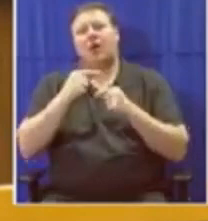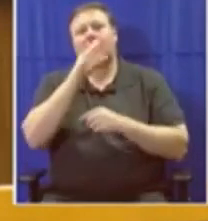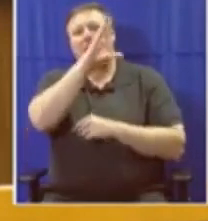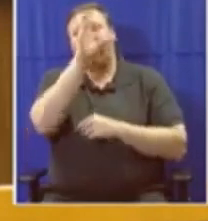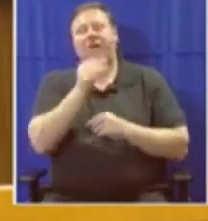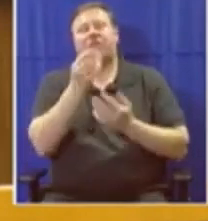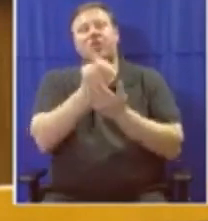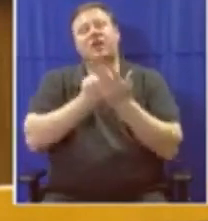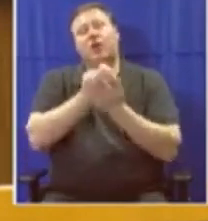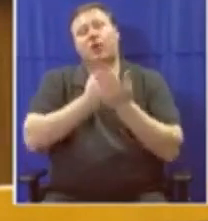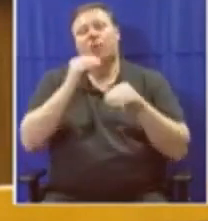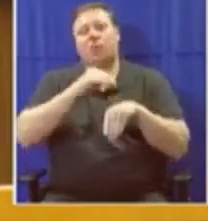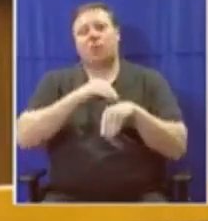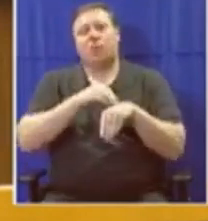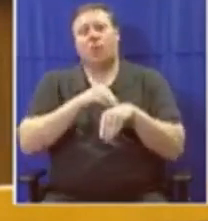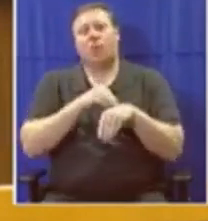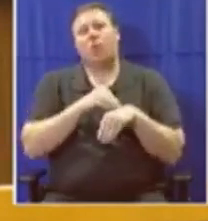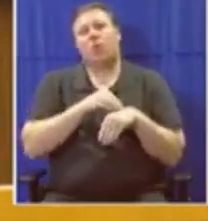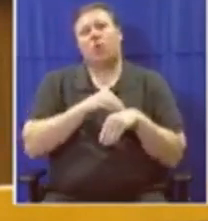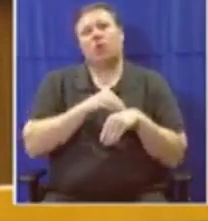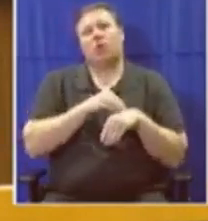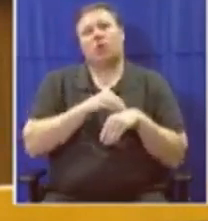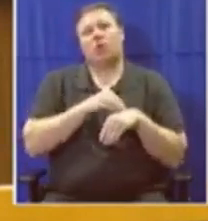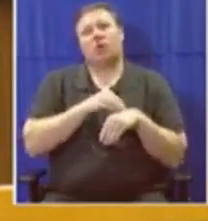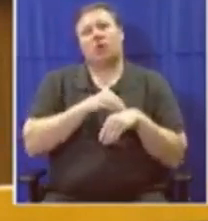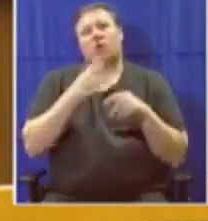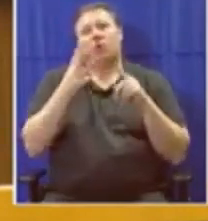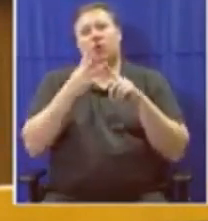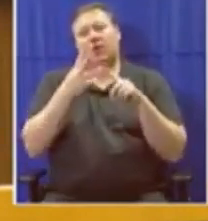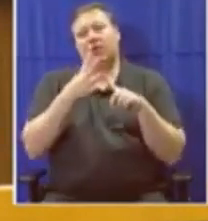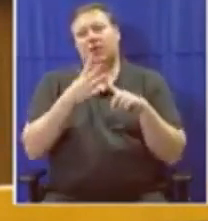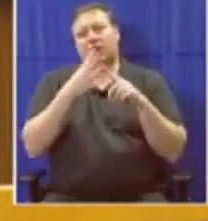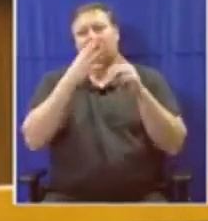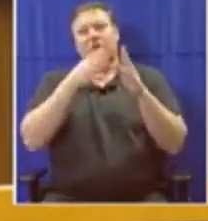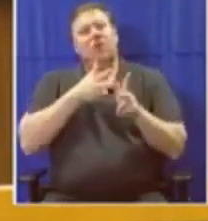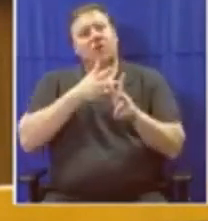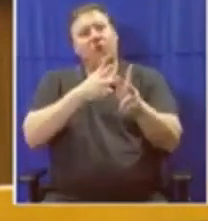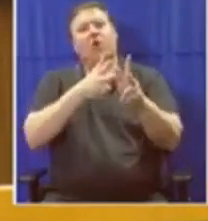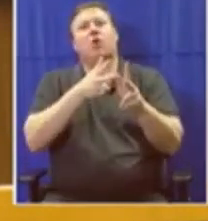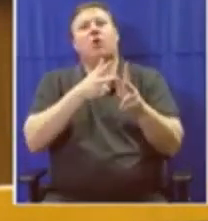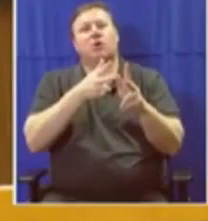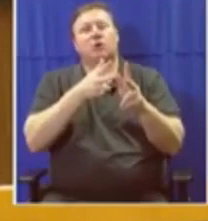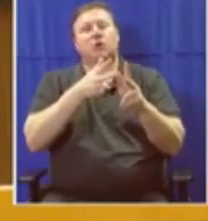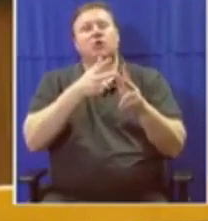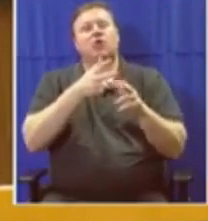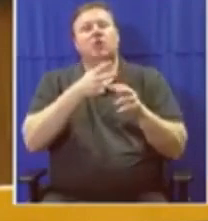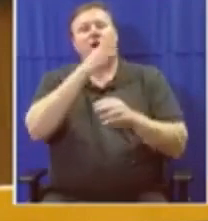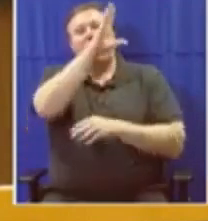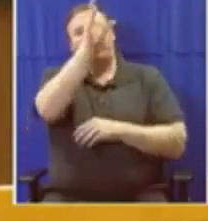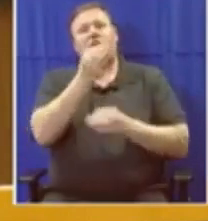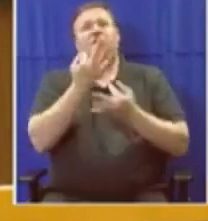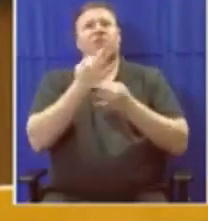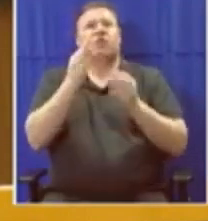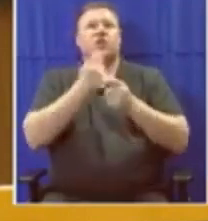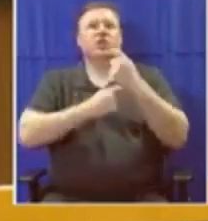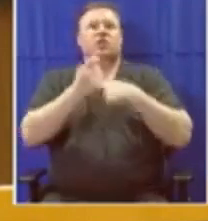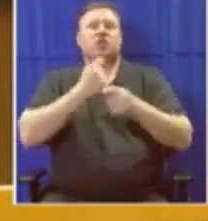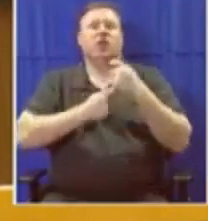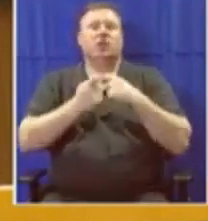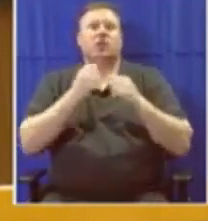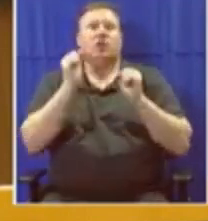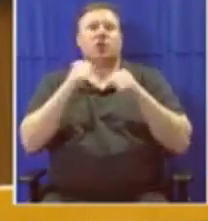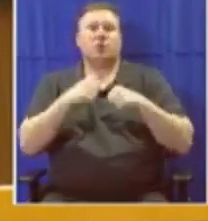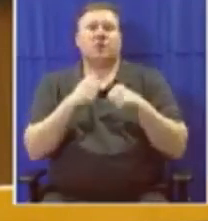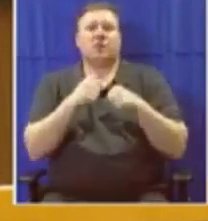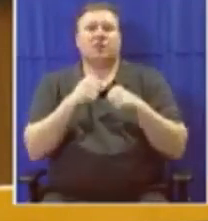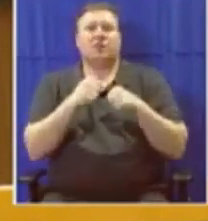economy more and trade. And three, we must follow African trade agreement which must fast track the process to